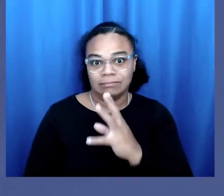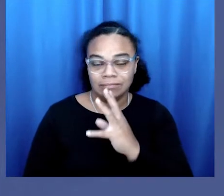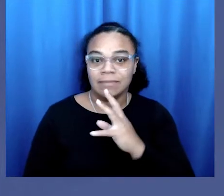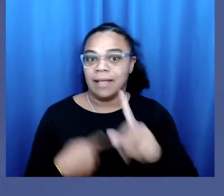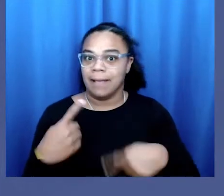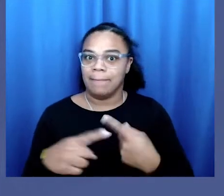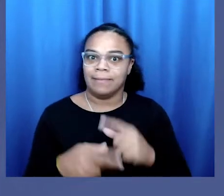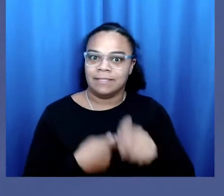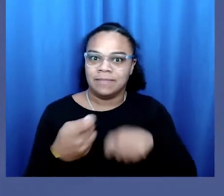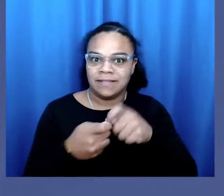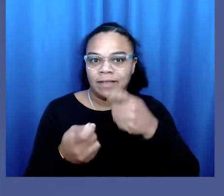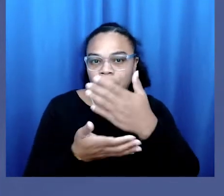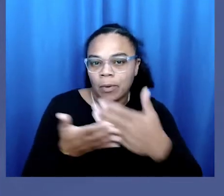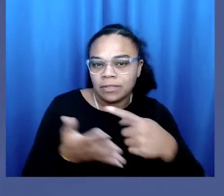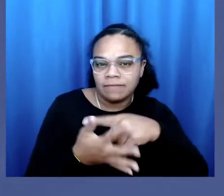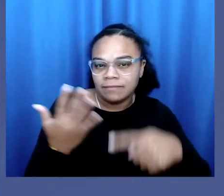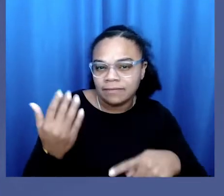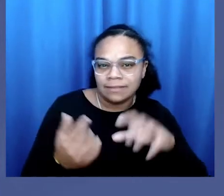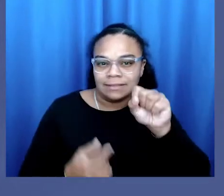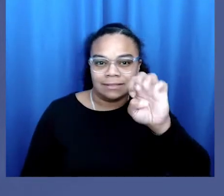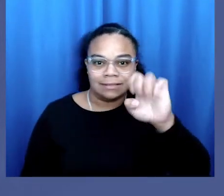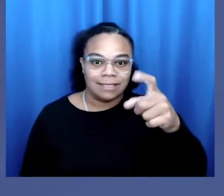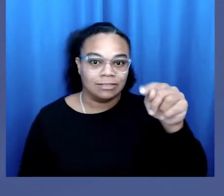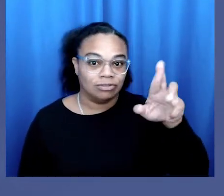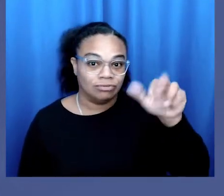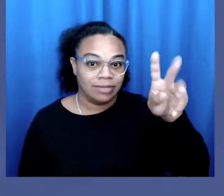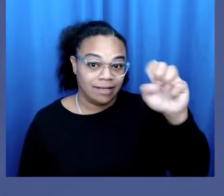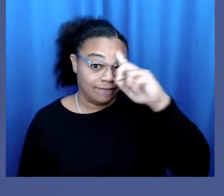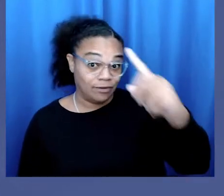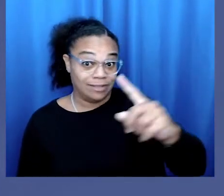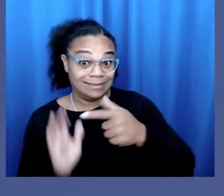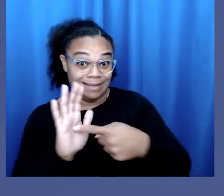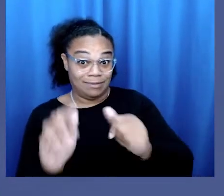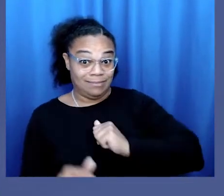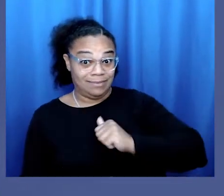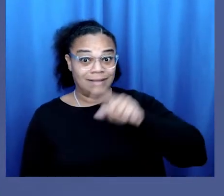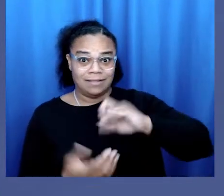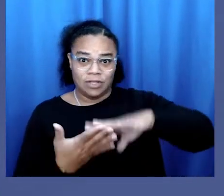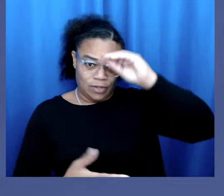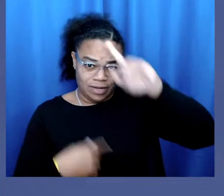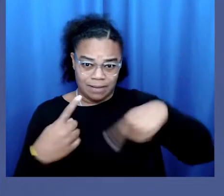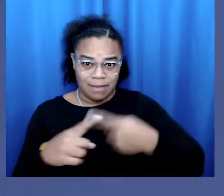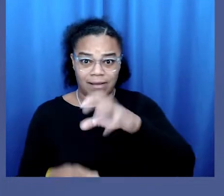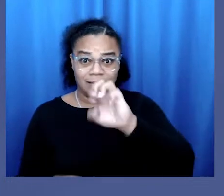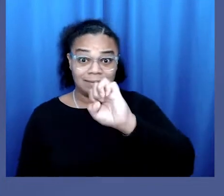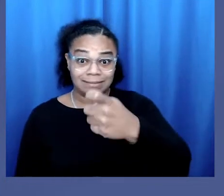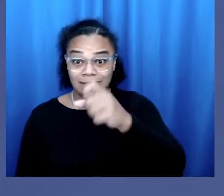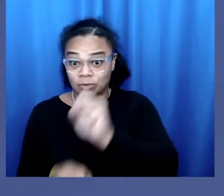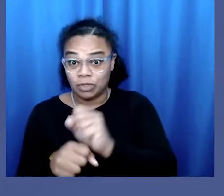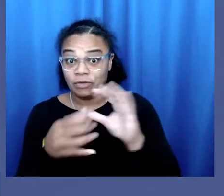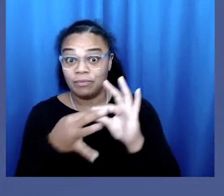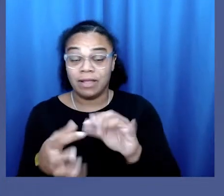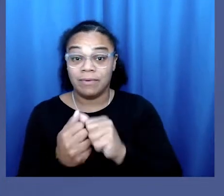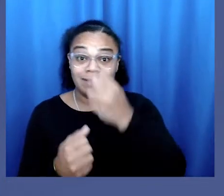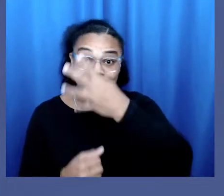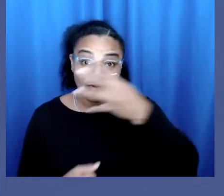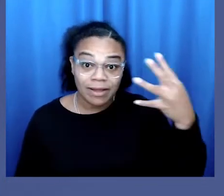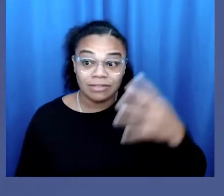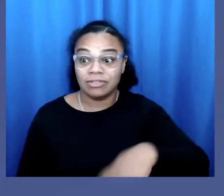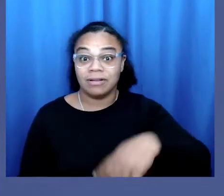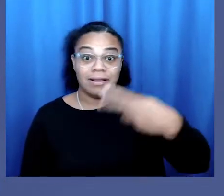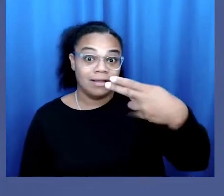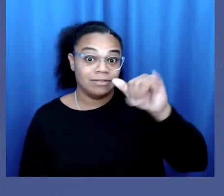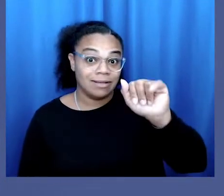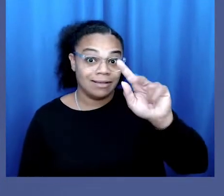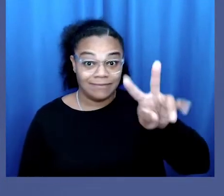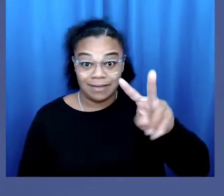within the sex trade. I, for instance, had a lot to learn about sex work in immigration and HIV policy. I had